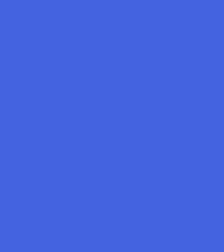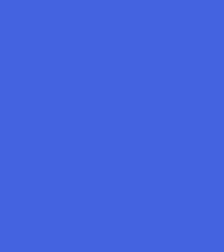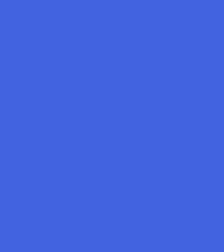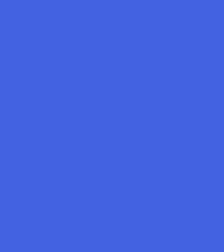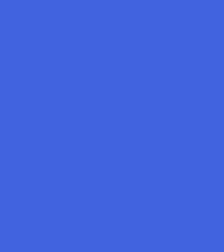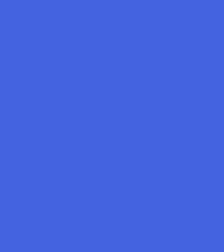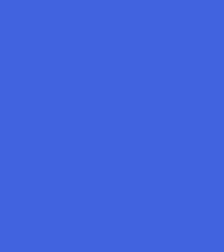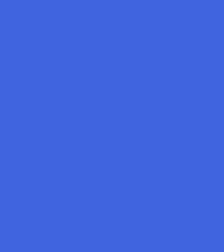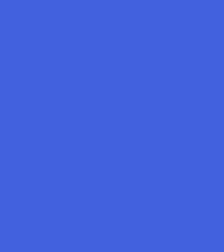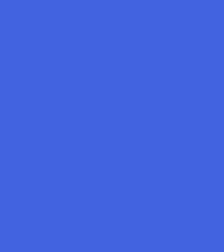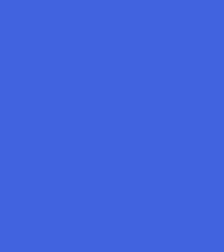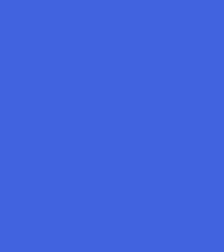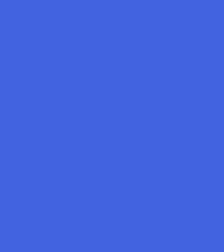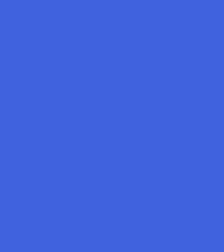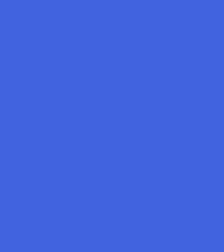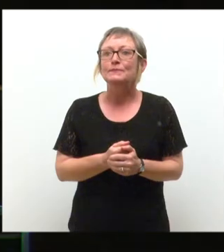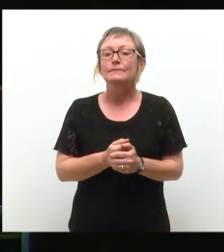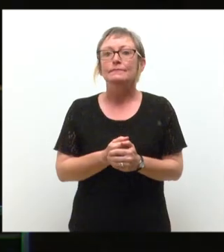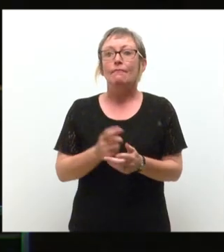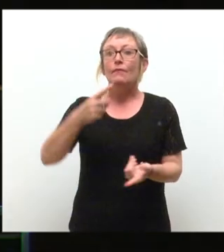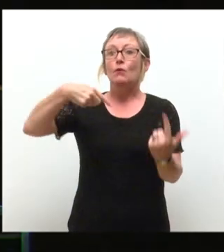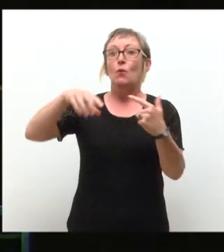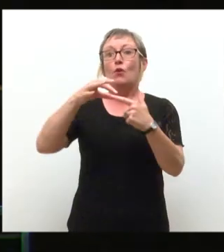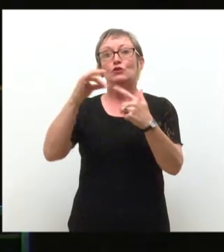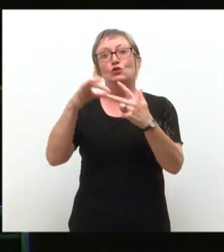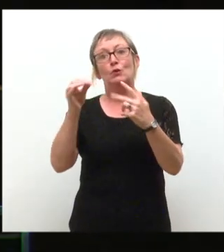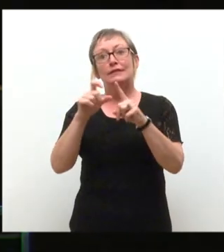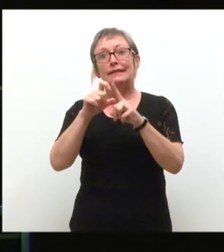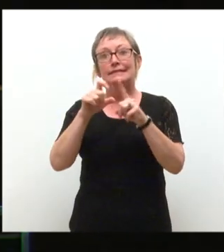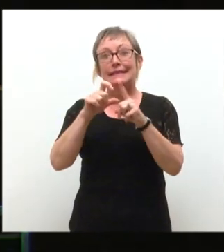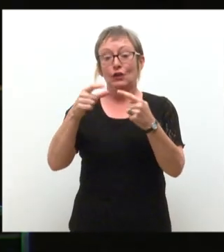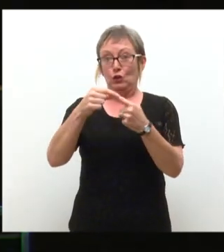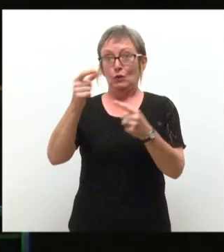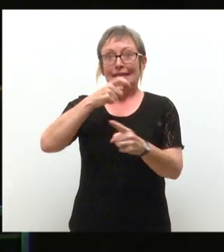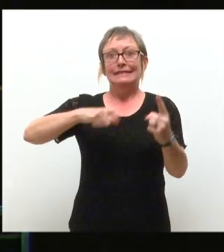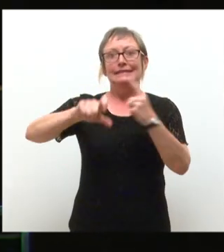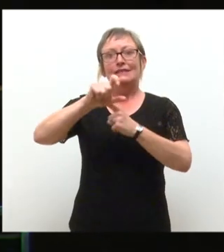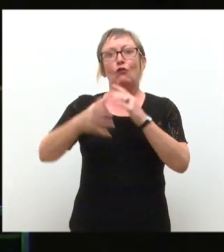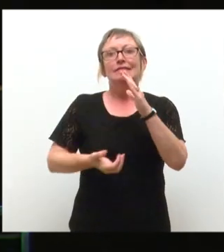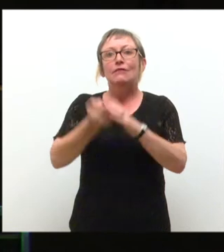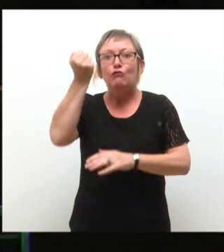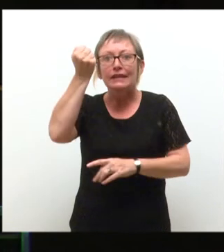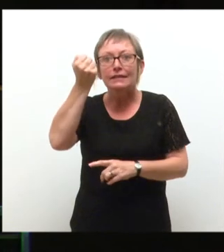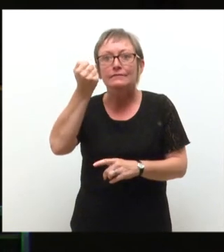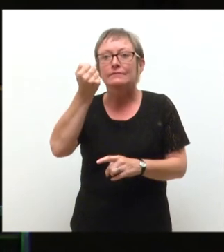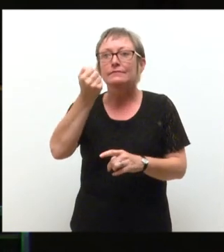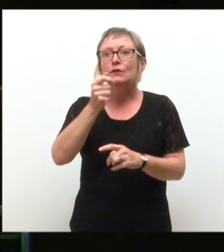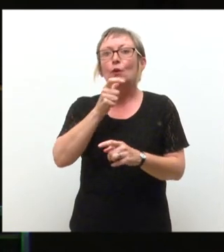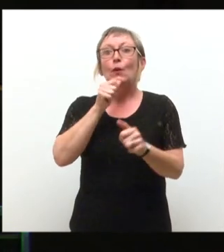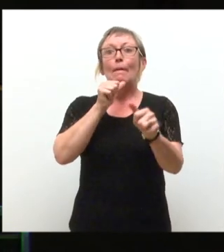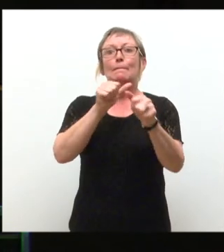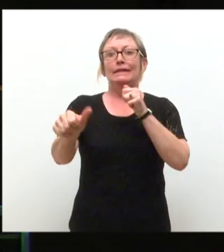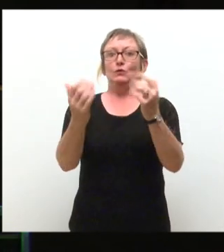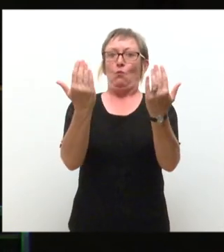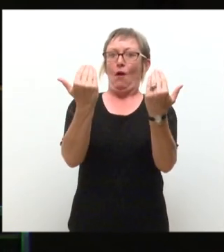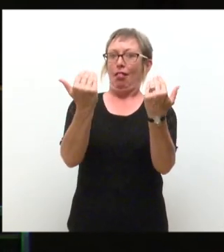Thanks, thanks Pete. You've all chosen Dundee, you've chosen to come to Dundee, the city of discovery. And who better to welcome